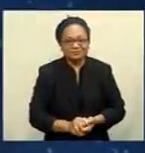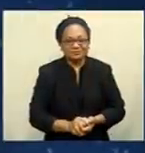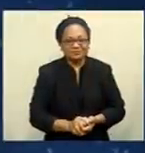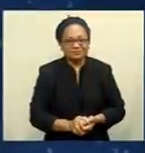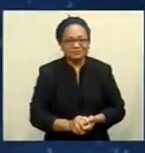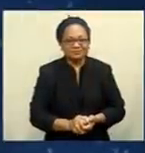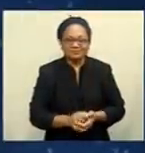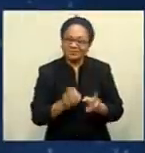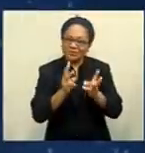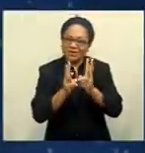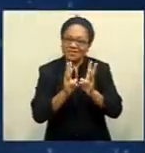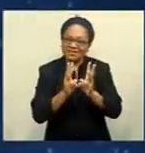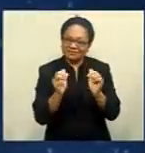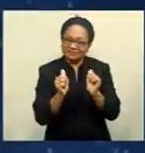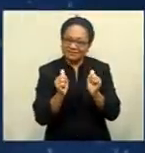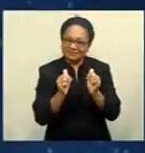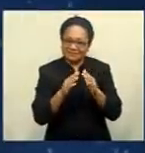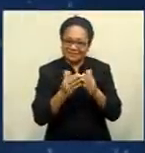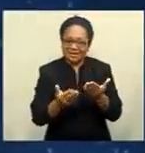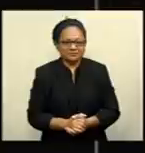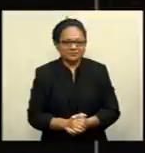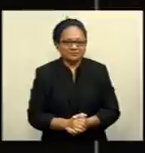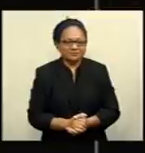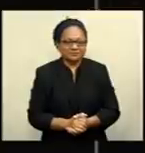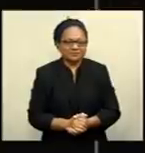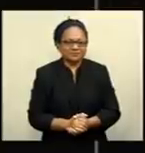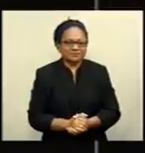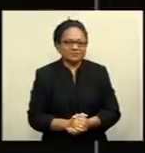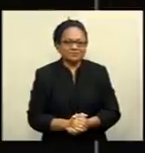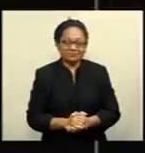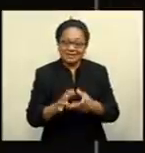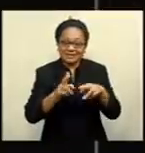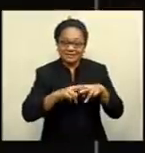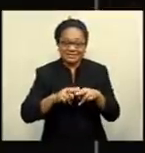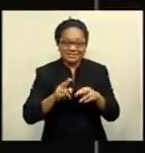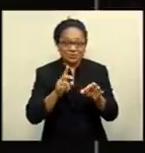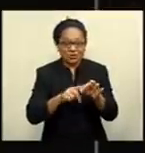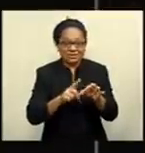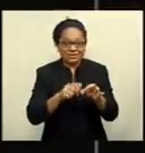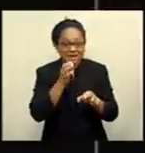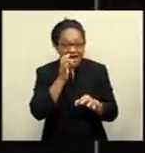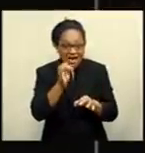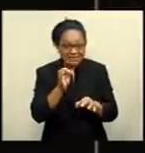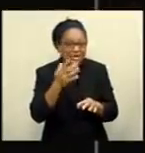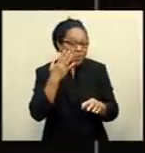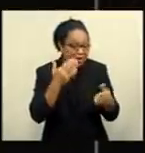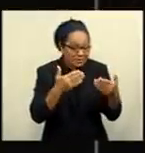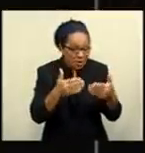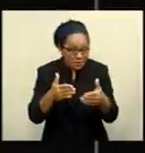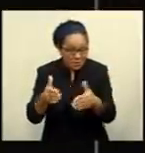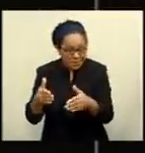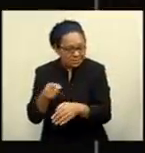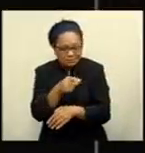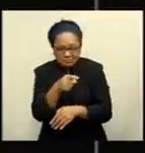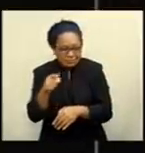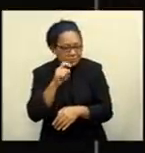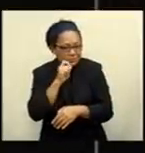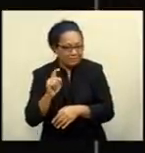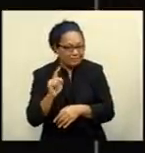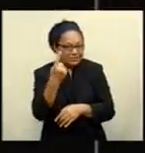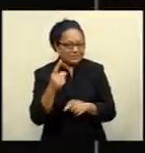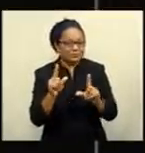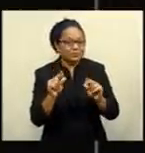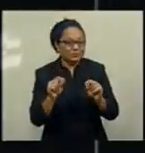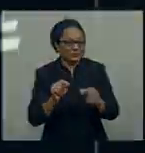That's the weather for now and it's back to Edwin. In Fijian Pulse we ask, what's the first thing you'll do when COVID-19 restrictions are